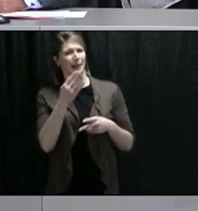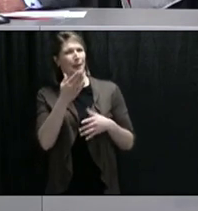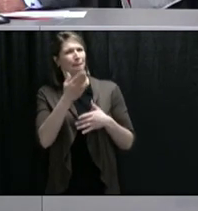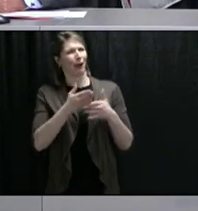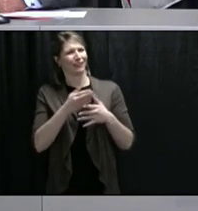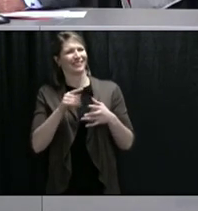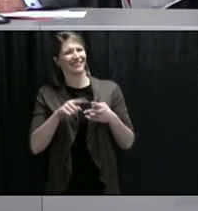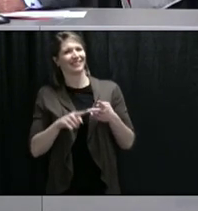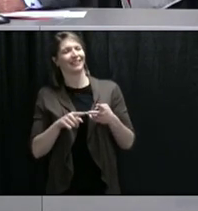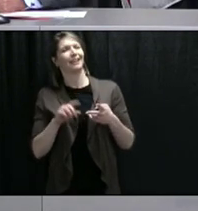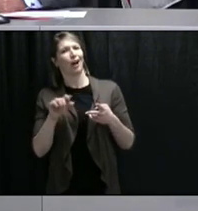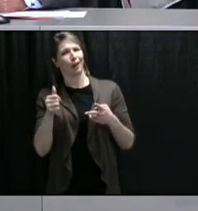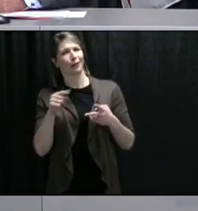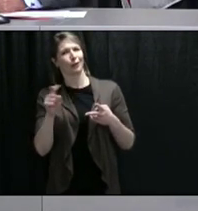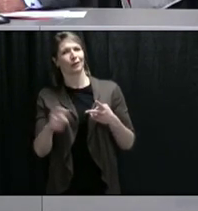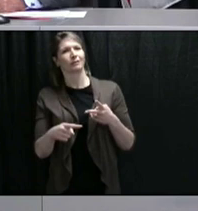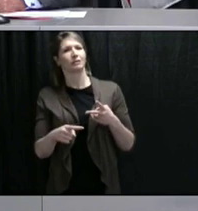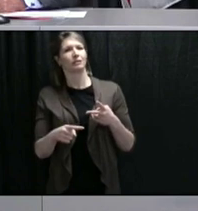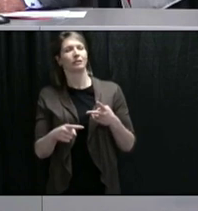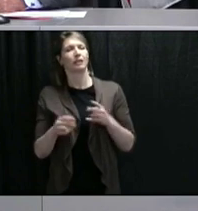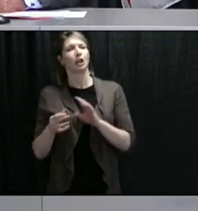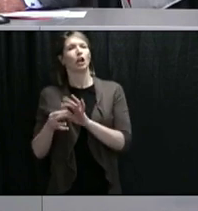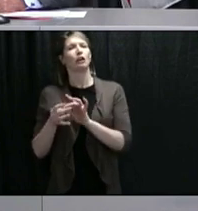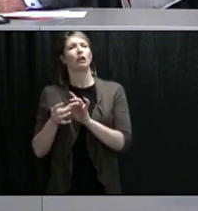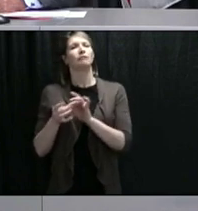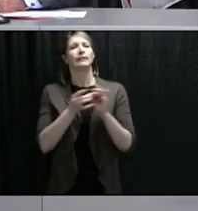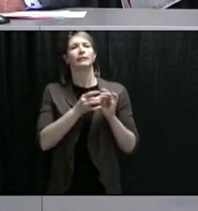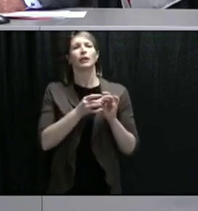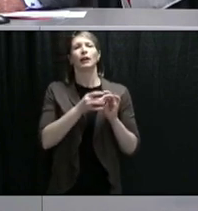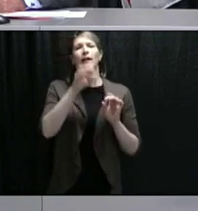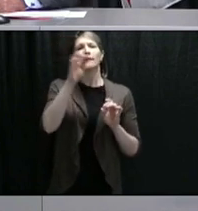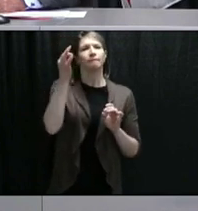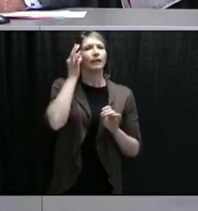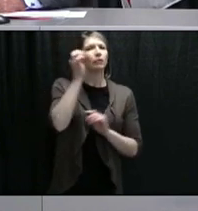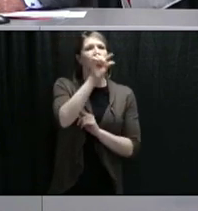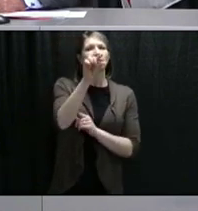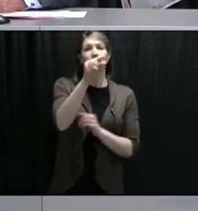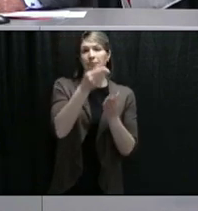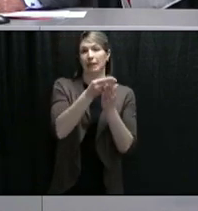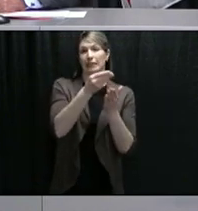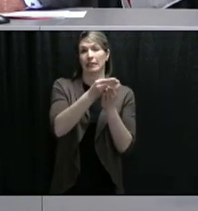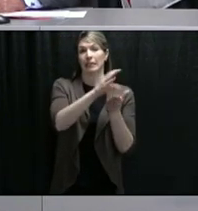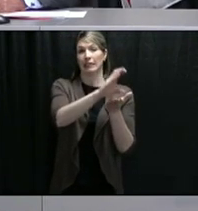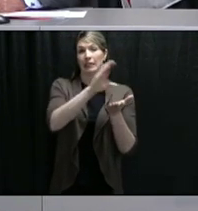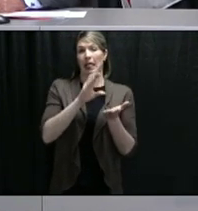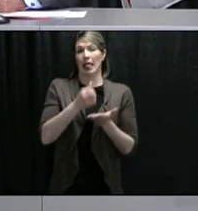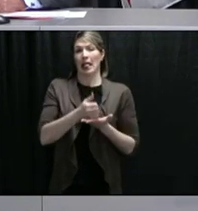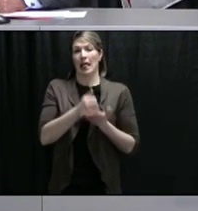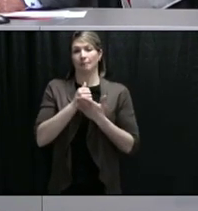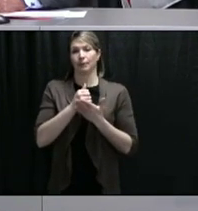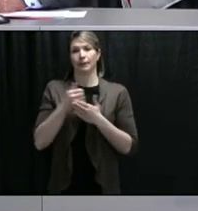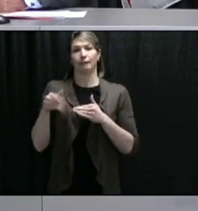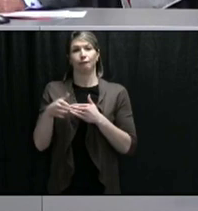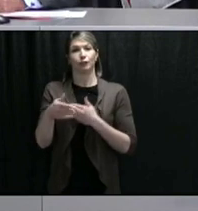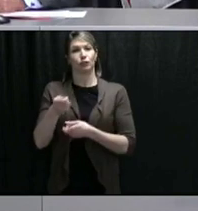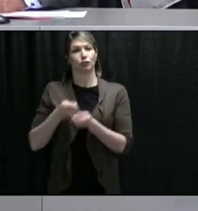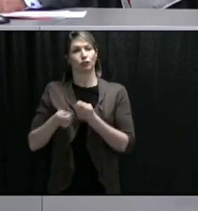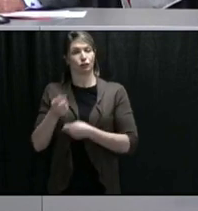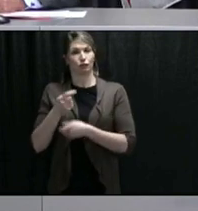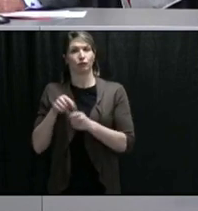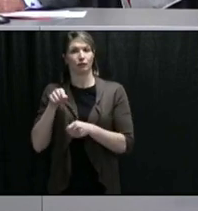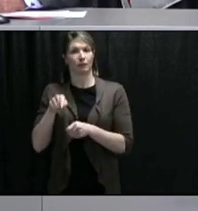with regards to federal aid for fish harvesters. A lot of financial stressors for people in that industry.